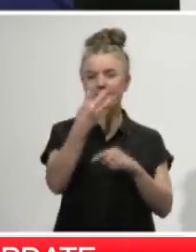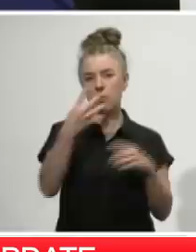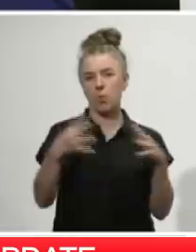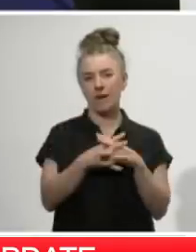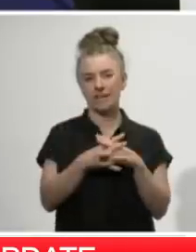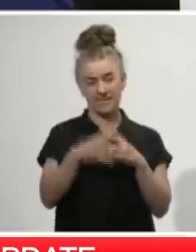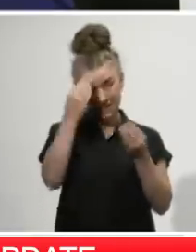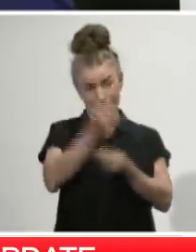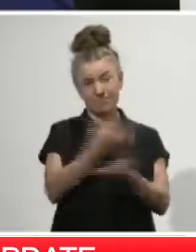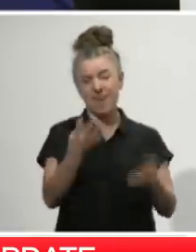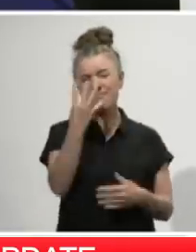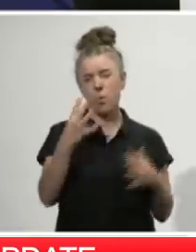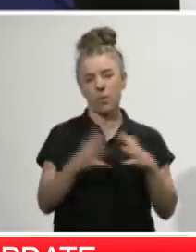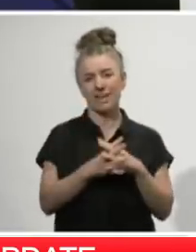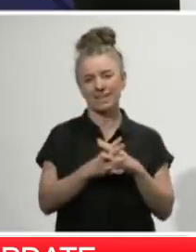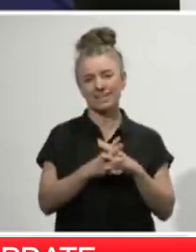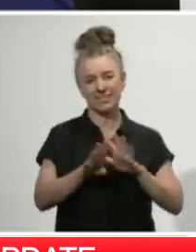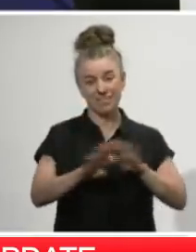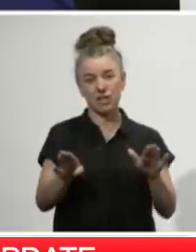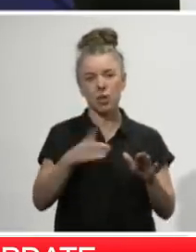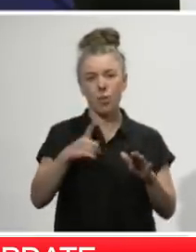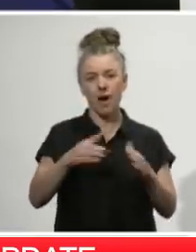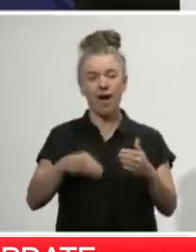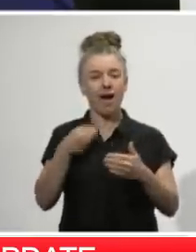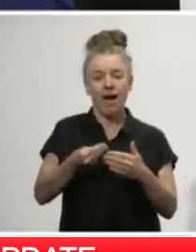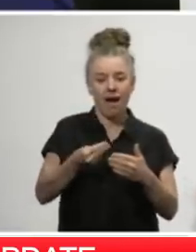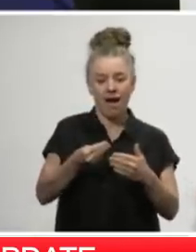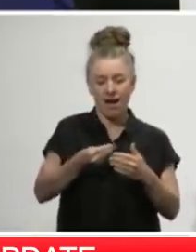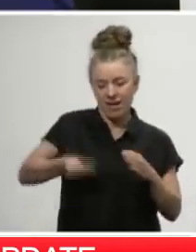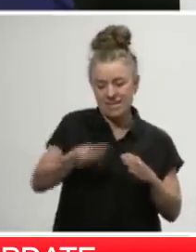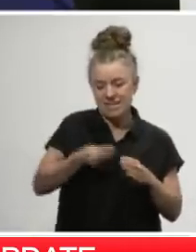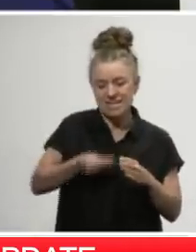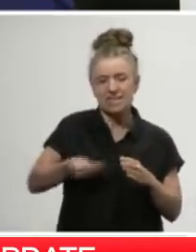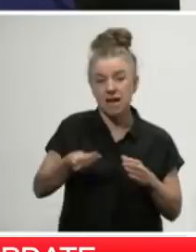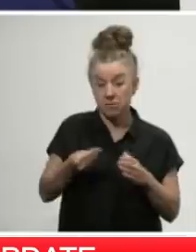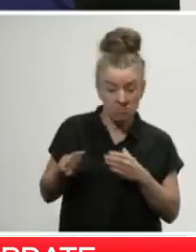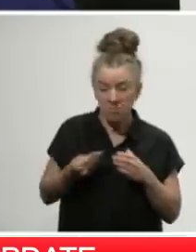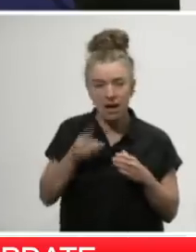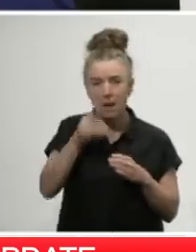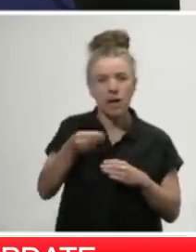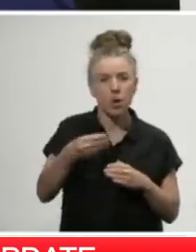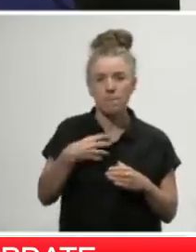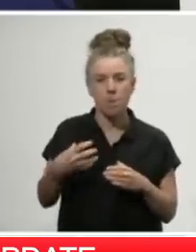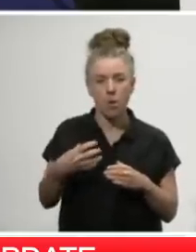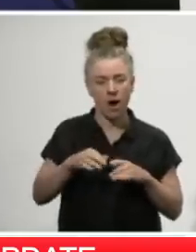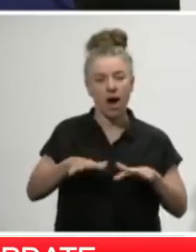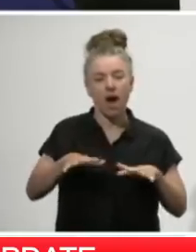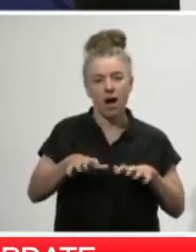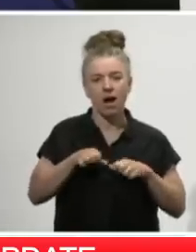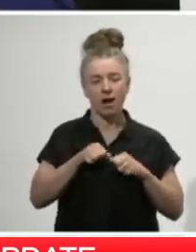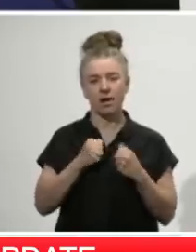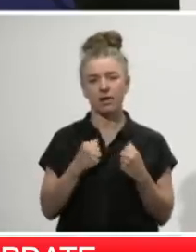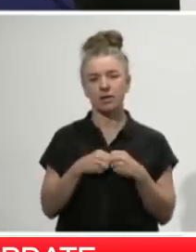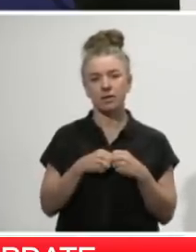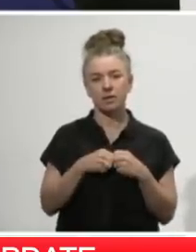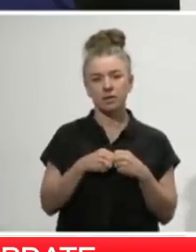Zealanders that it would be four weeks when we went into Alert Level 4 just to give everyone that level of certainty. We also need to